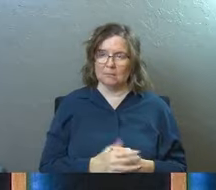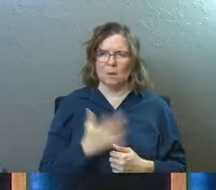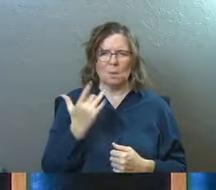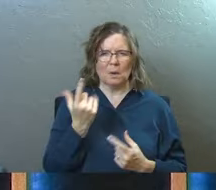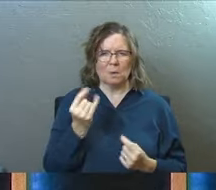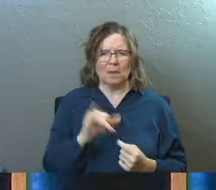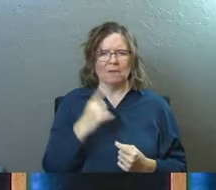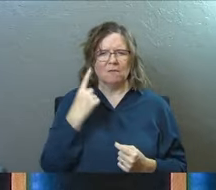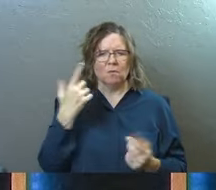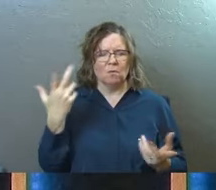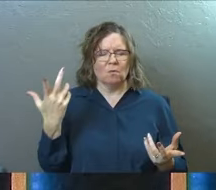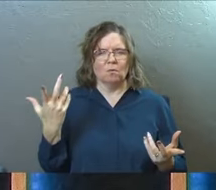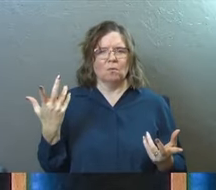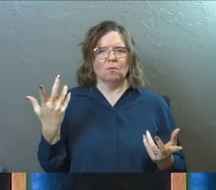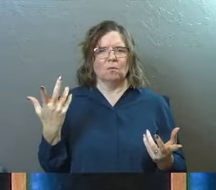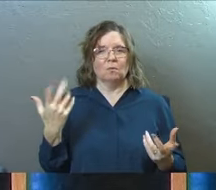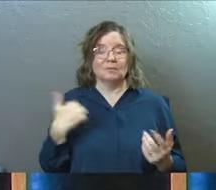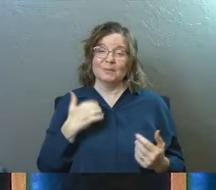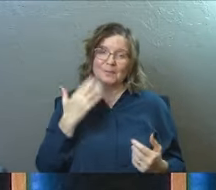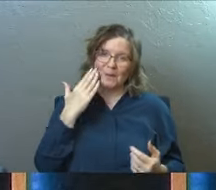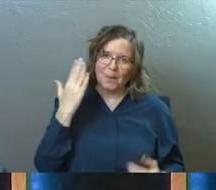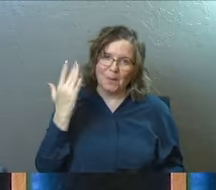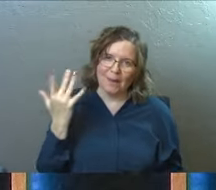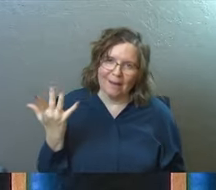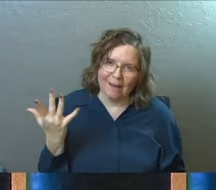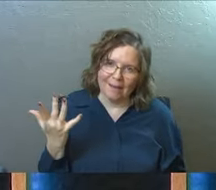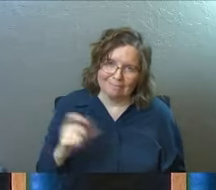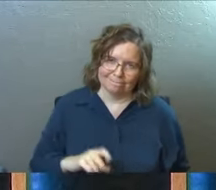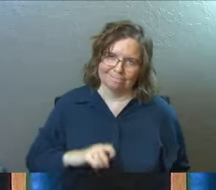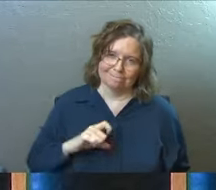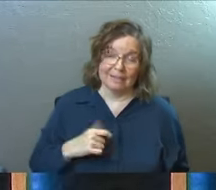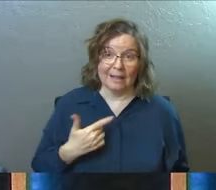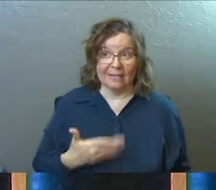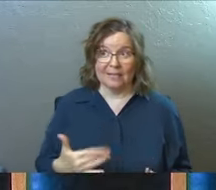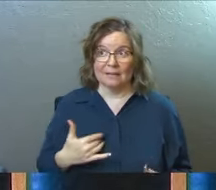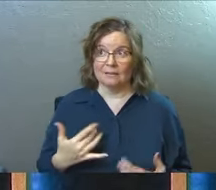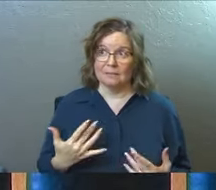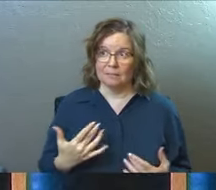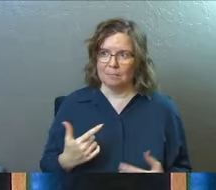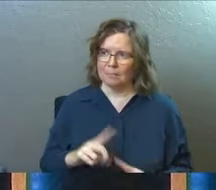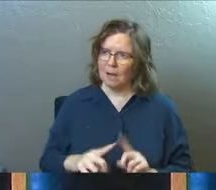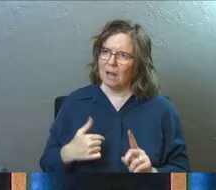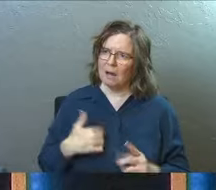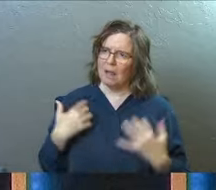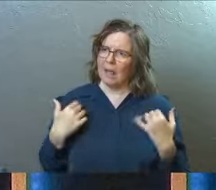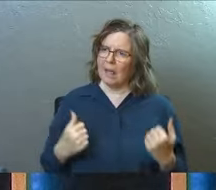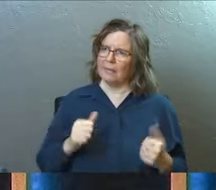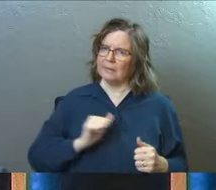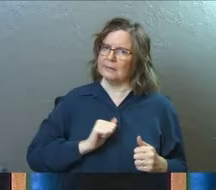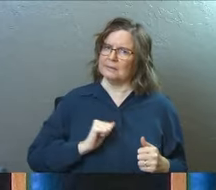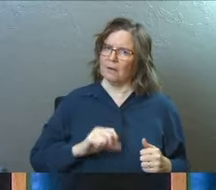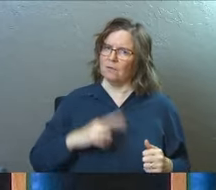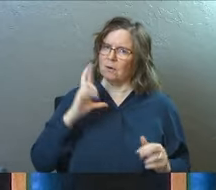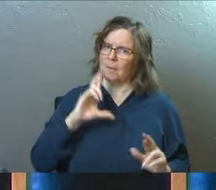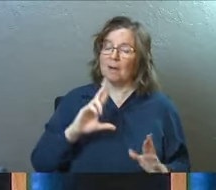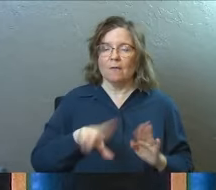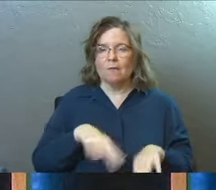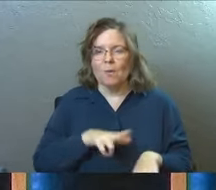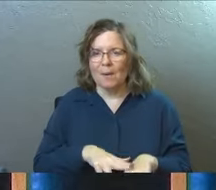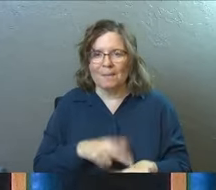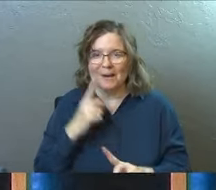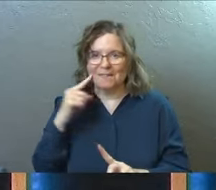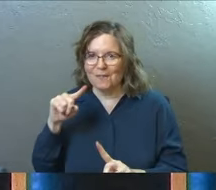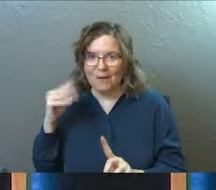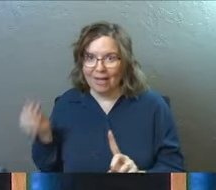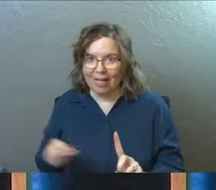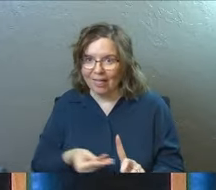Like, why do I do that? We know why we do it. But isn't there such a thing as healthy self-respect? Of course there is. That's